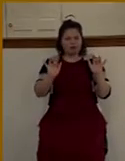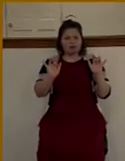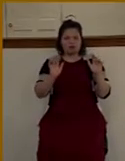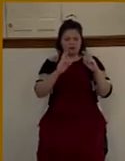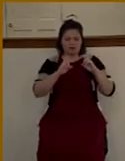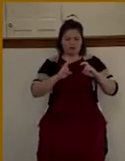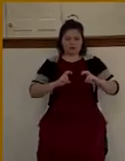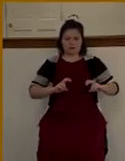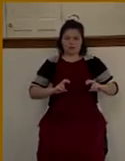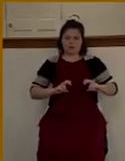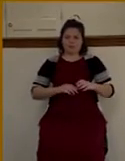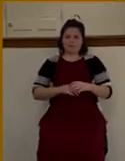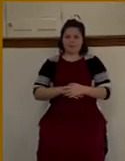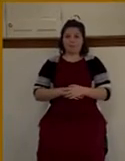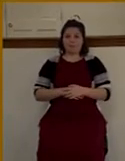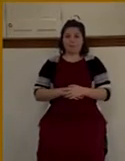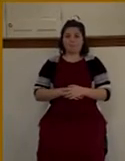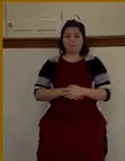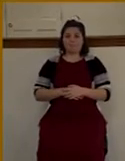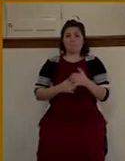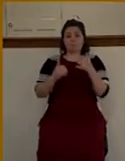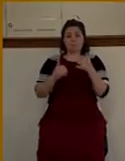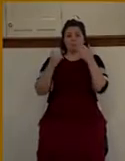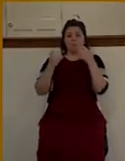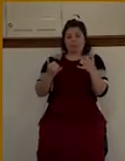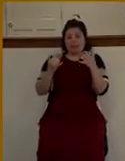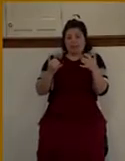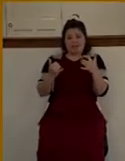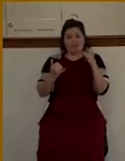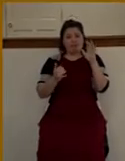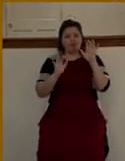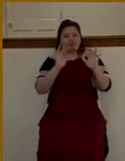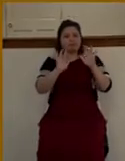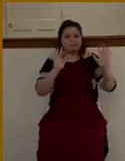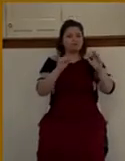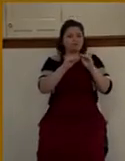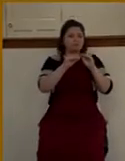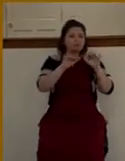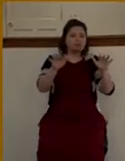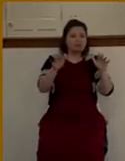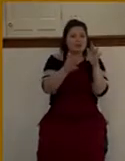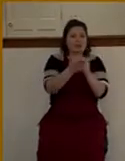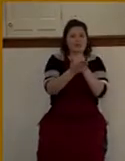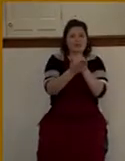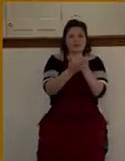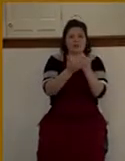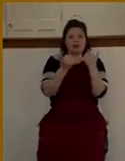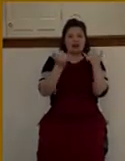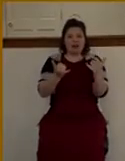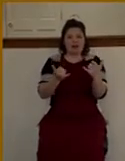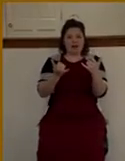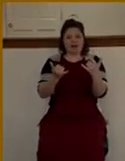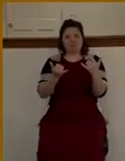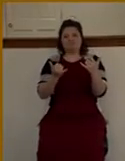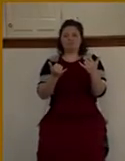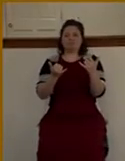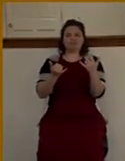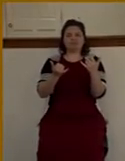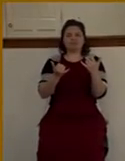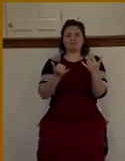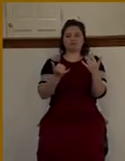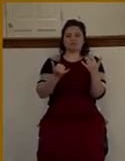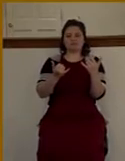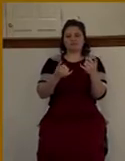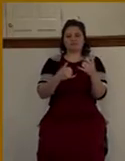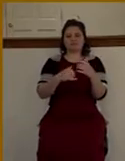evangelism is preoccupied with decisions and statistics and aisle walking and gimmicks and prefabricated